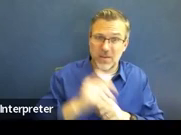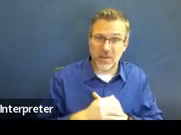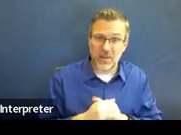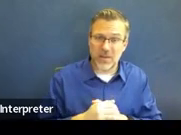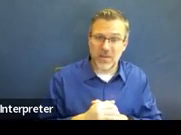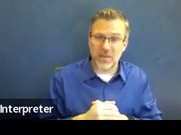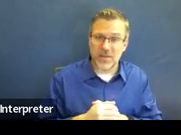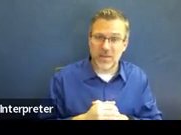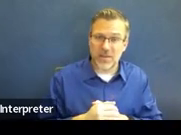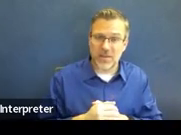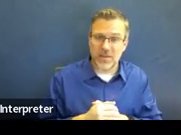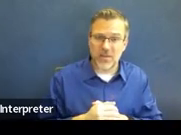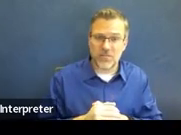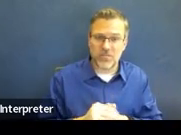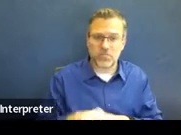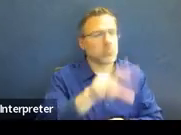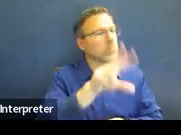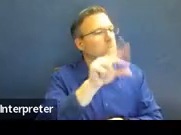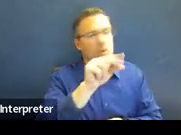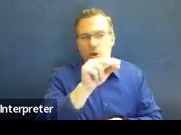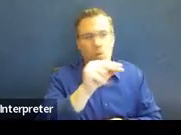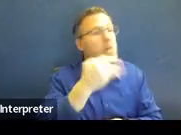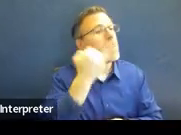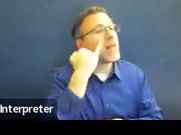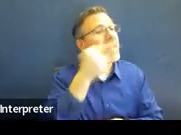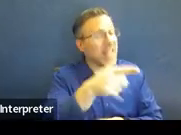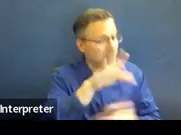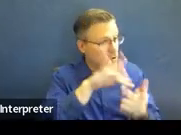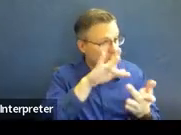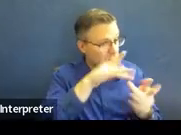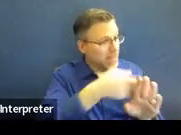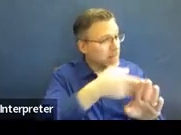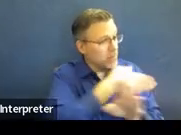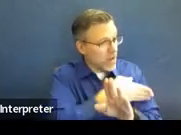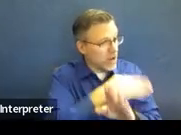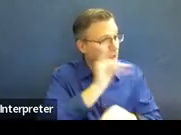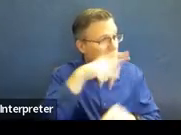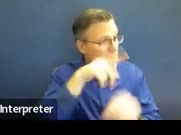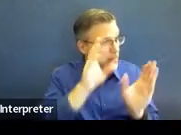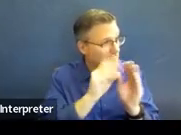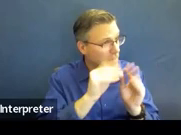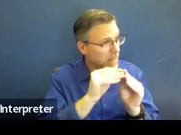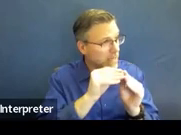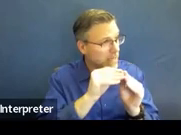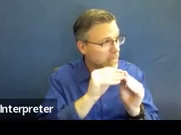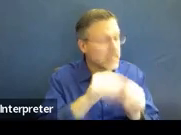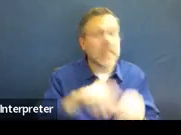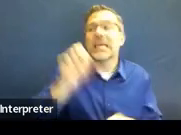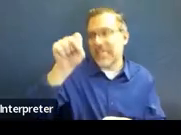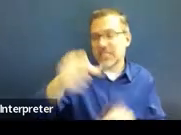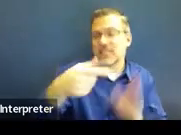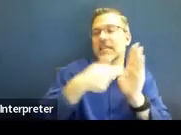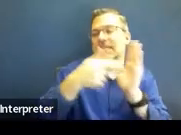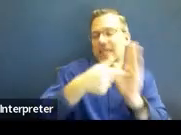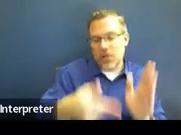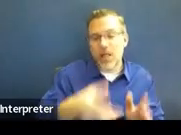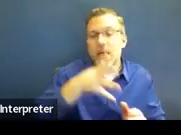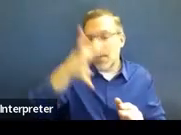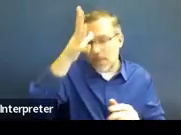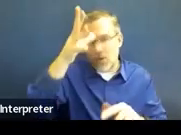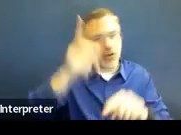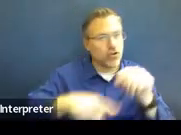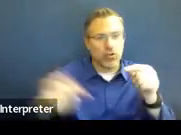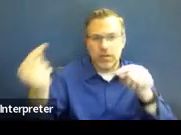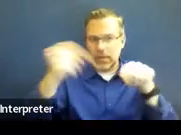No. You contacted them prior to the IEP meeting? Yes. So for an example, a parent couldn't come, they had an